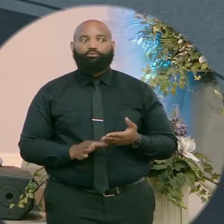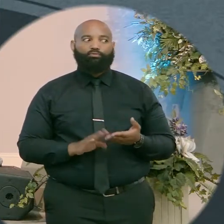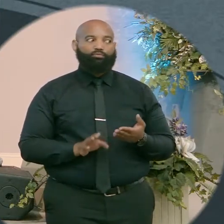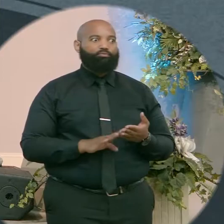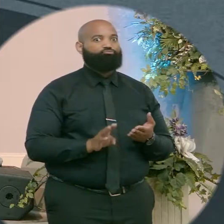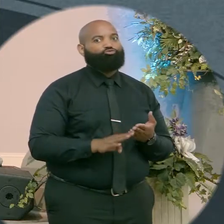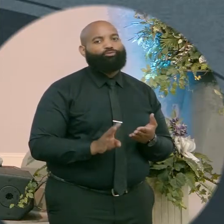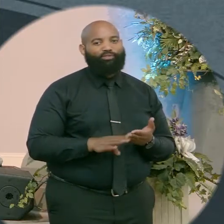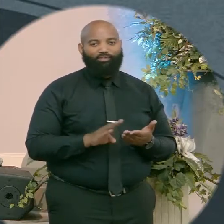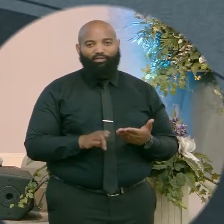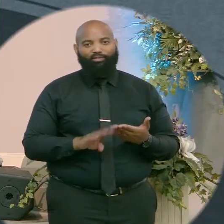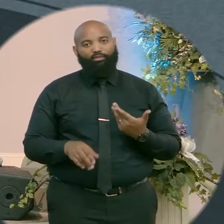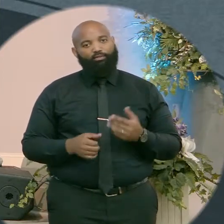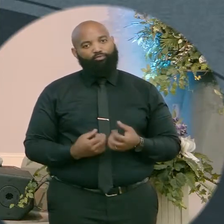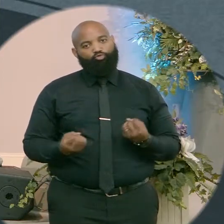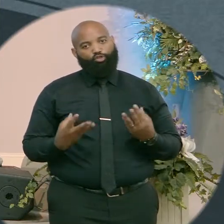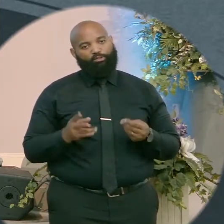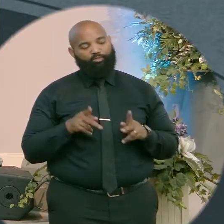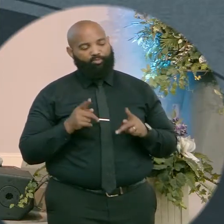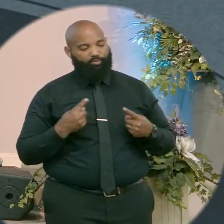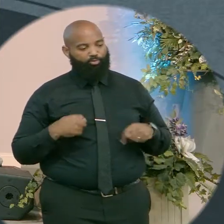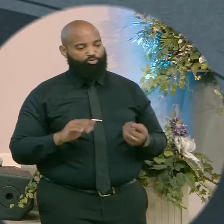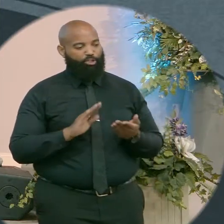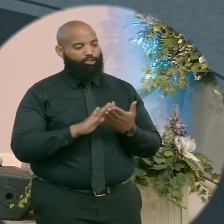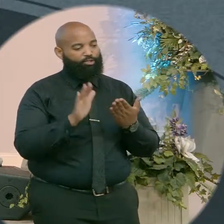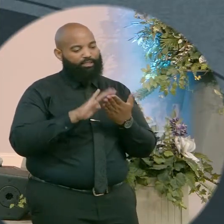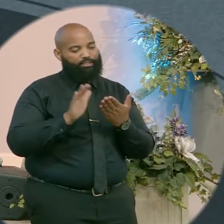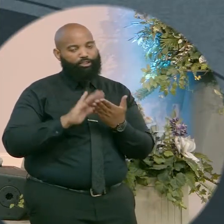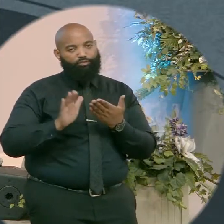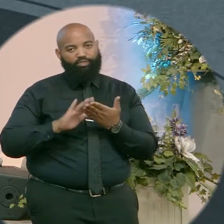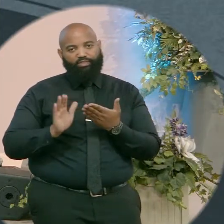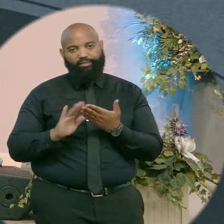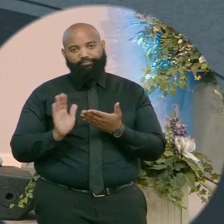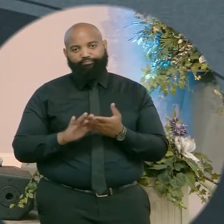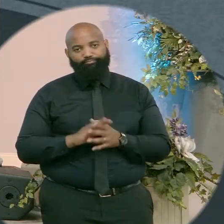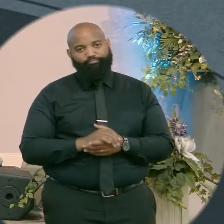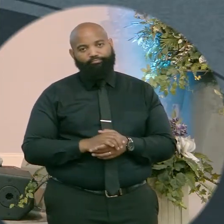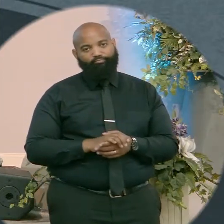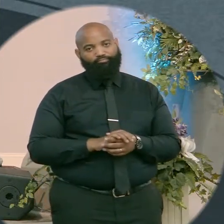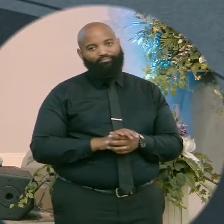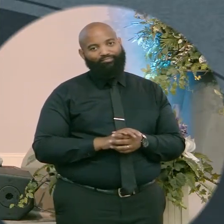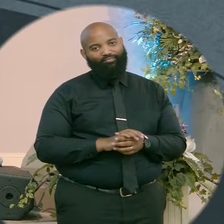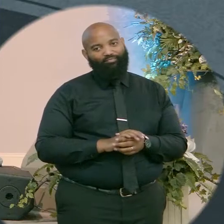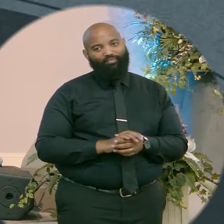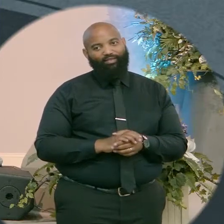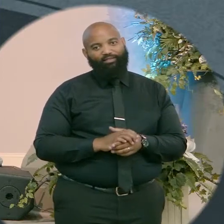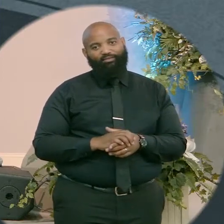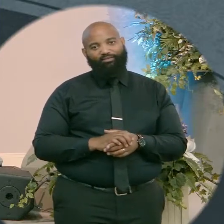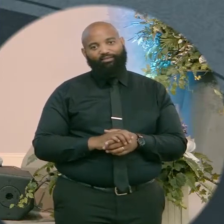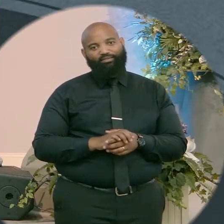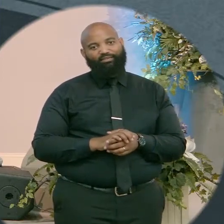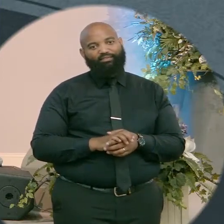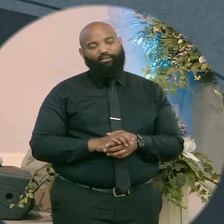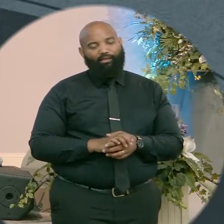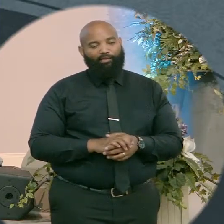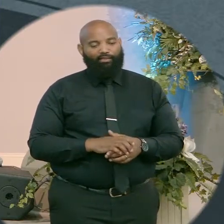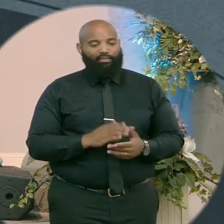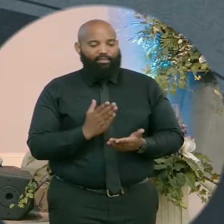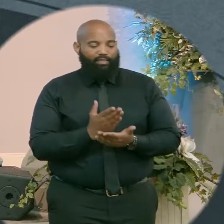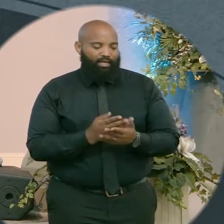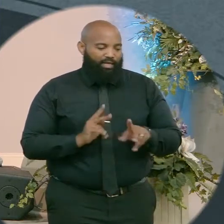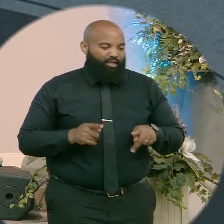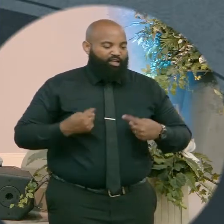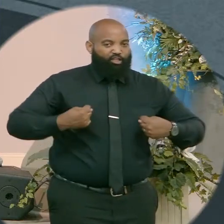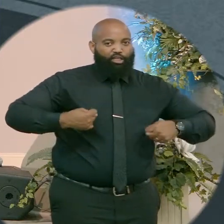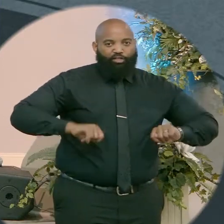Because there's a whole lot of us got a couple cases of excuse-itis. You know, people talk about got the itis in their knee and the itis in their hip.